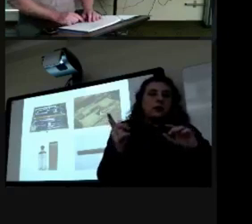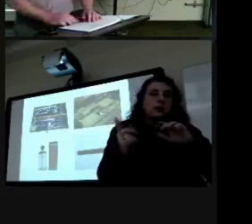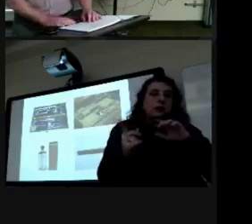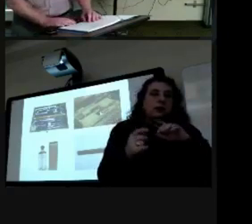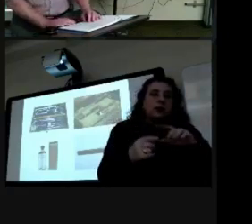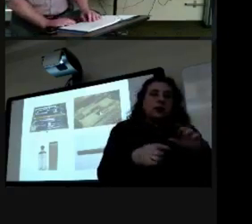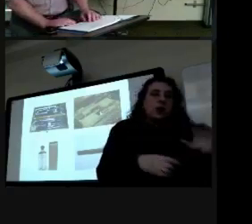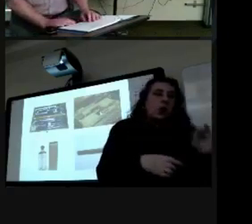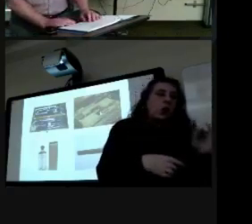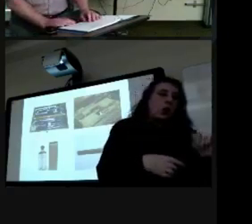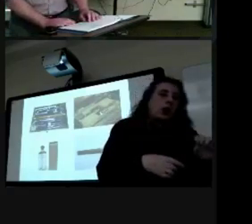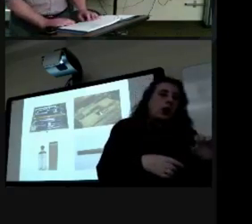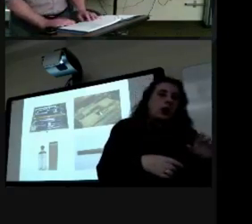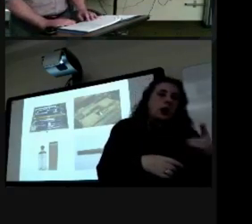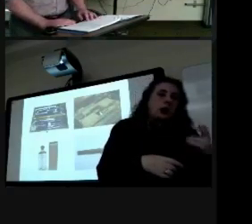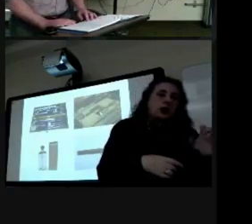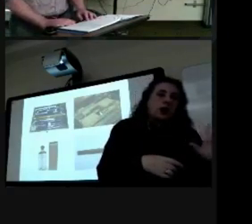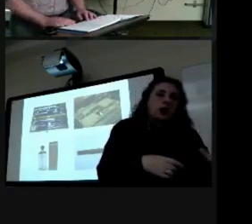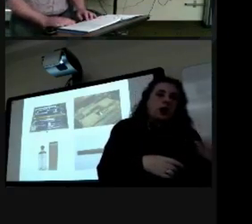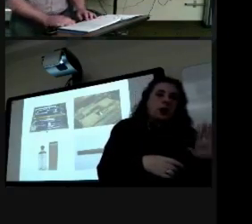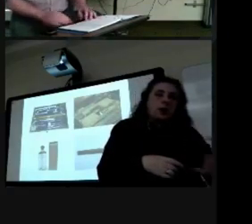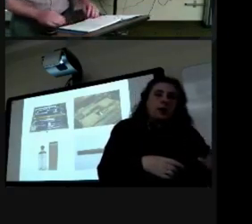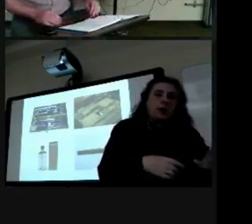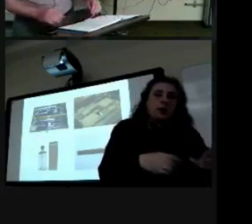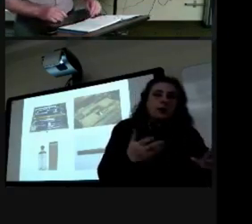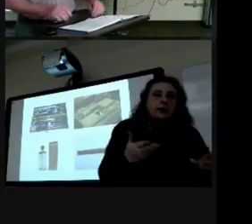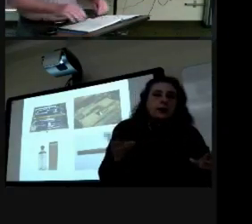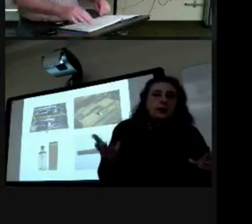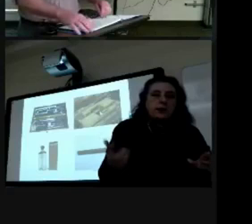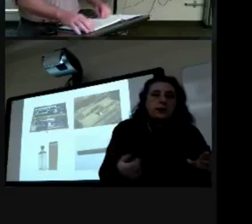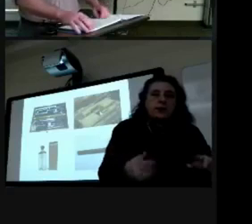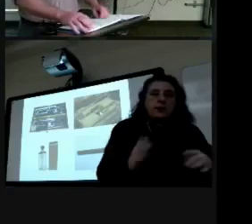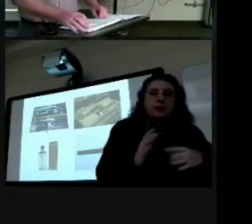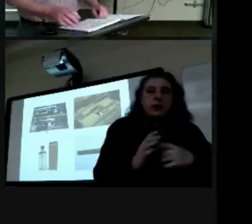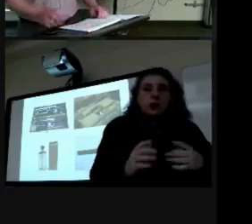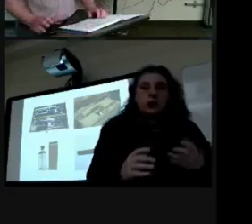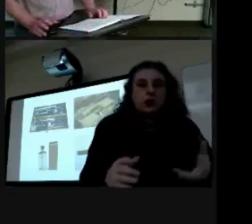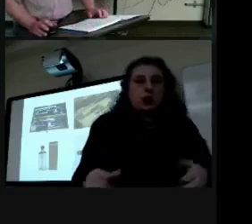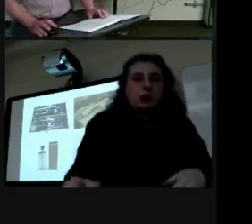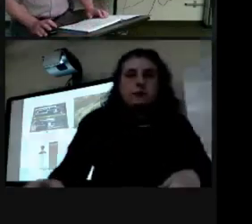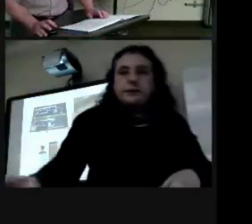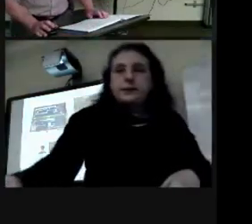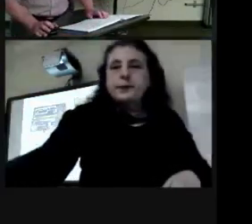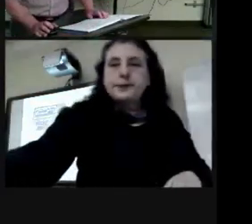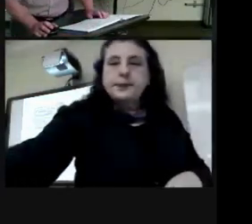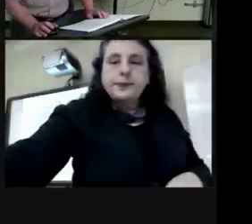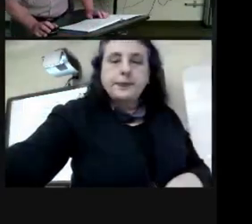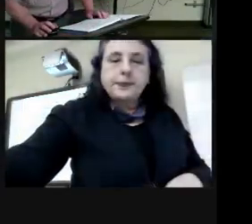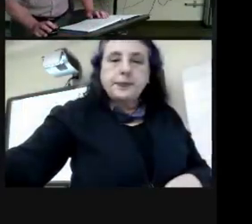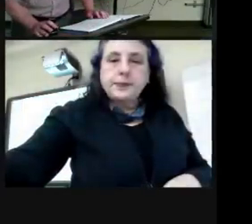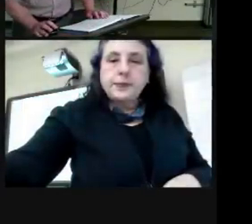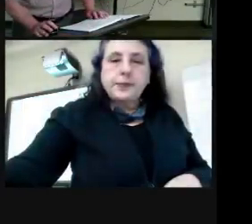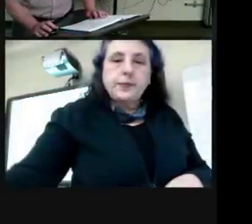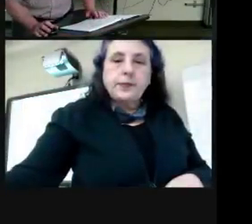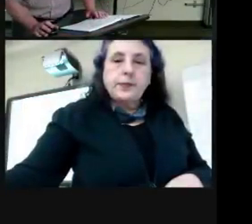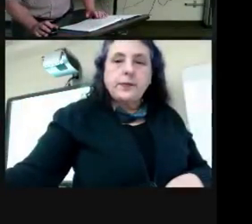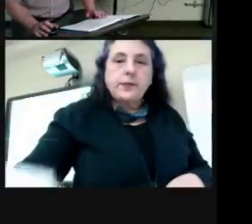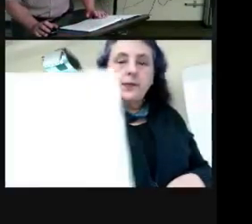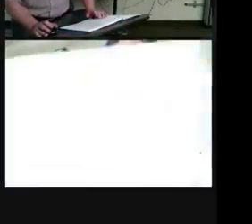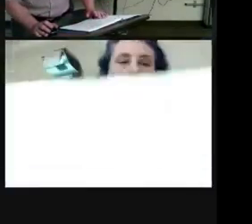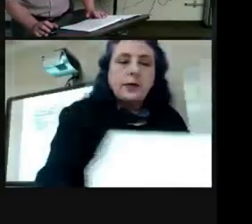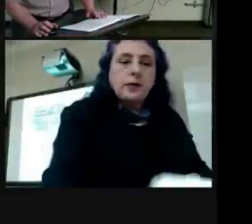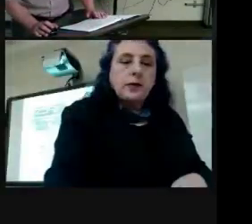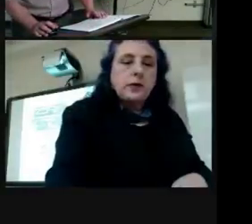hydrochloride on the bottom right and then patent medicine there and some of the shovels off so with all of